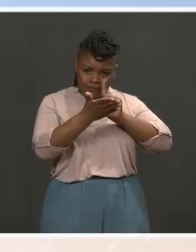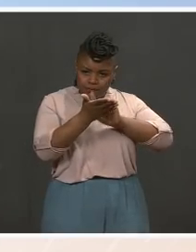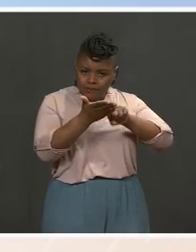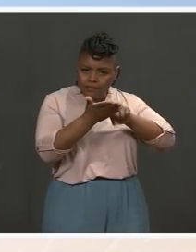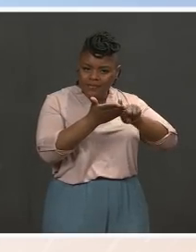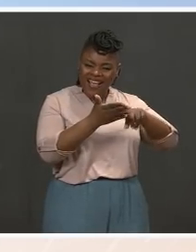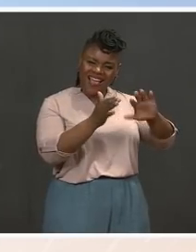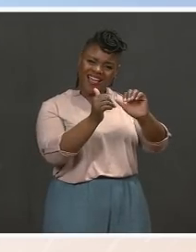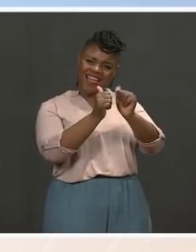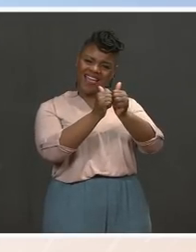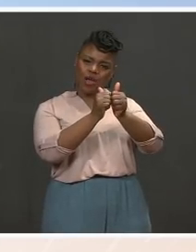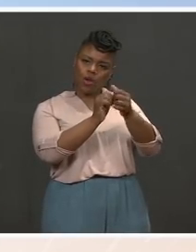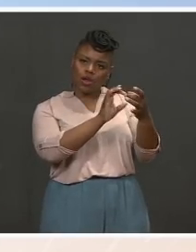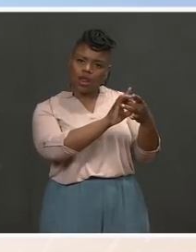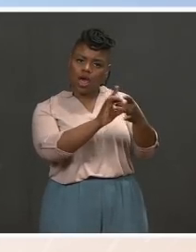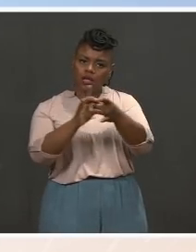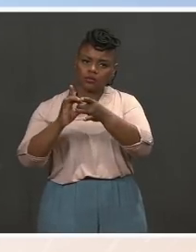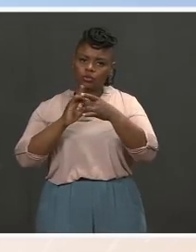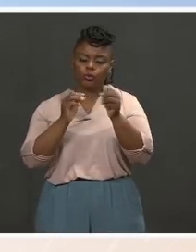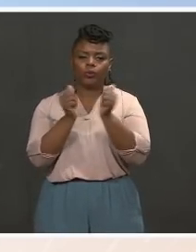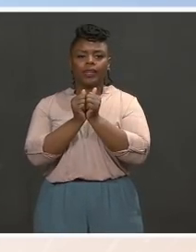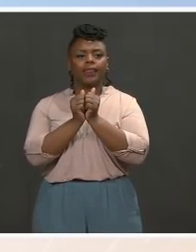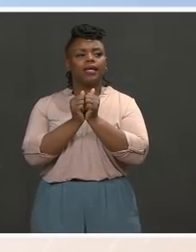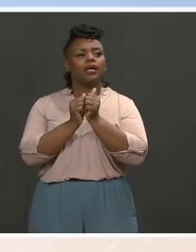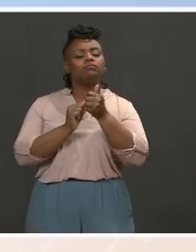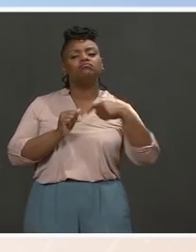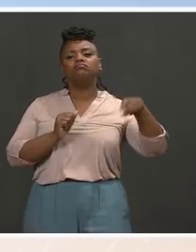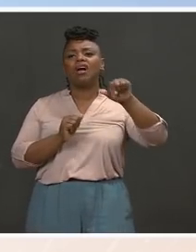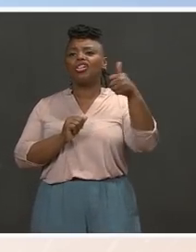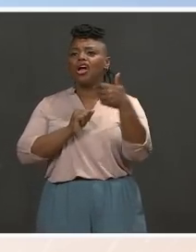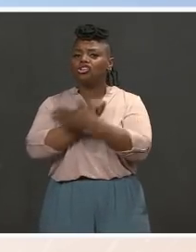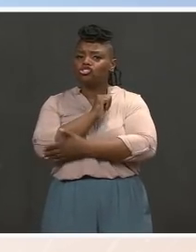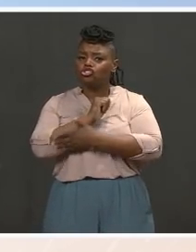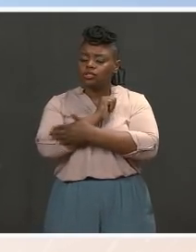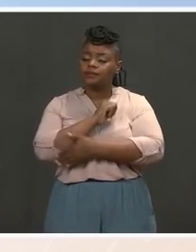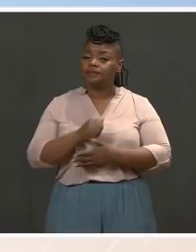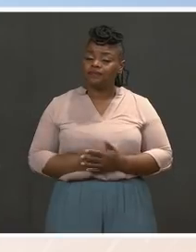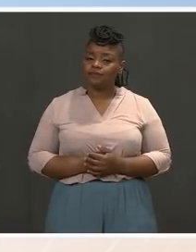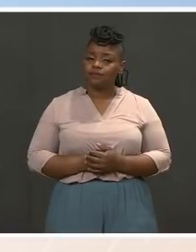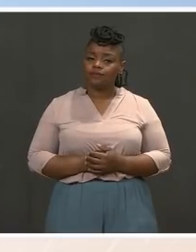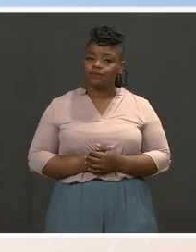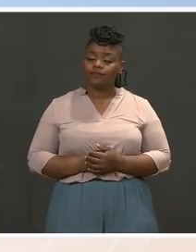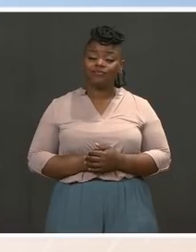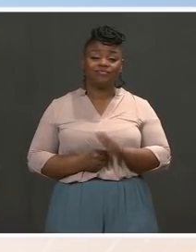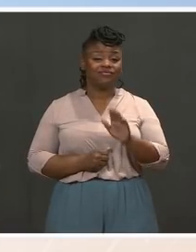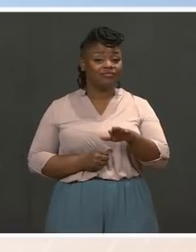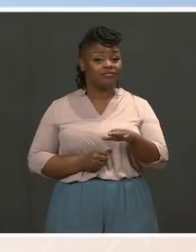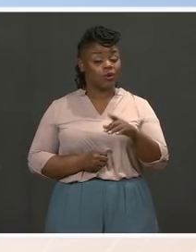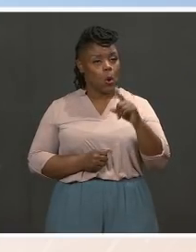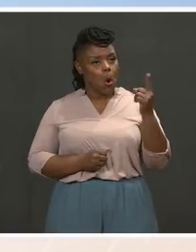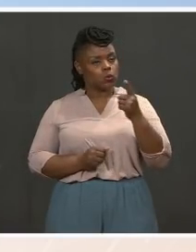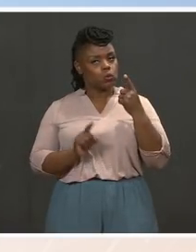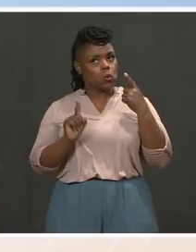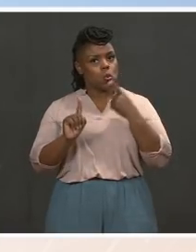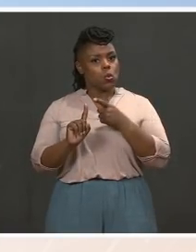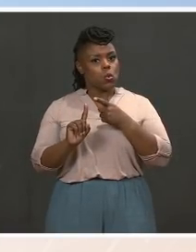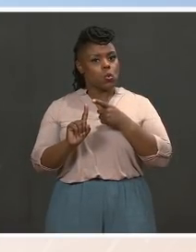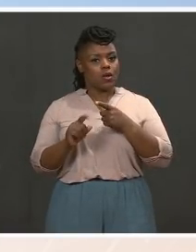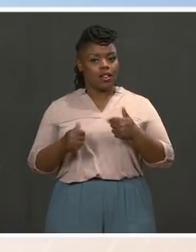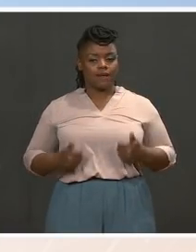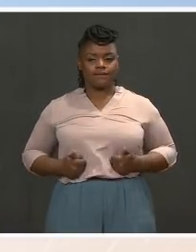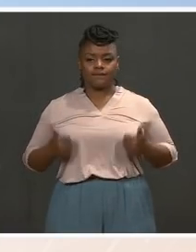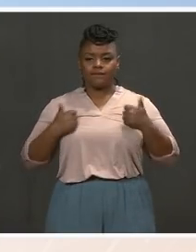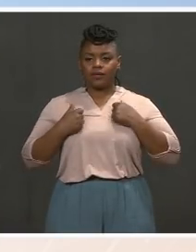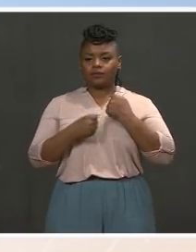and are evaluating the efficacy of any measure by its true potential to save lives. So that's how we're looking at it through the prism. There are